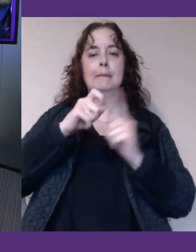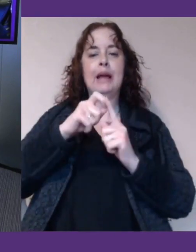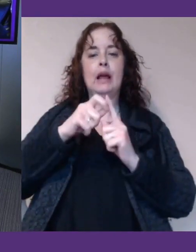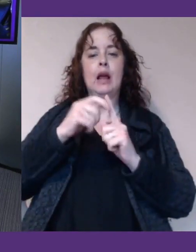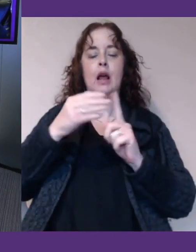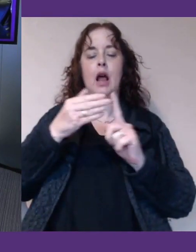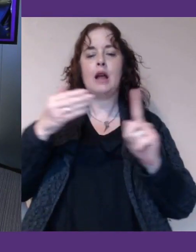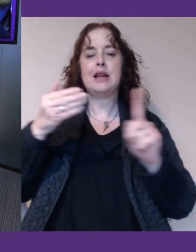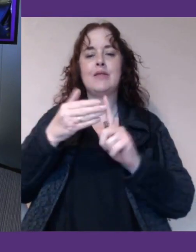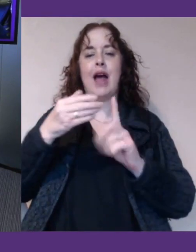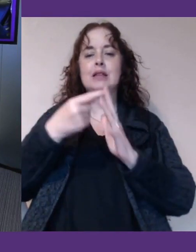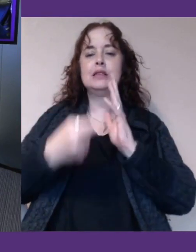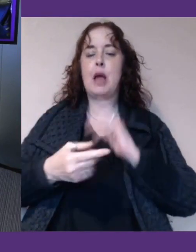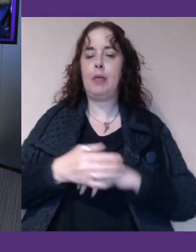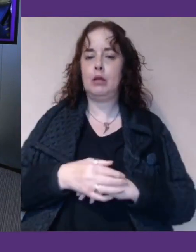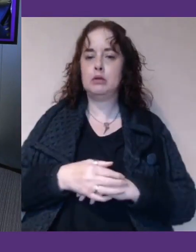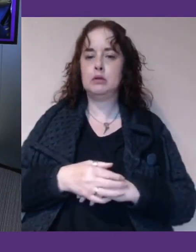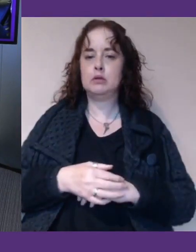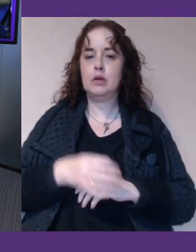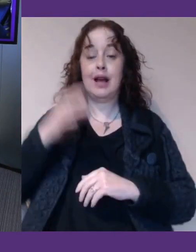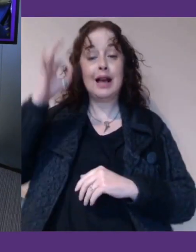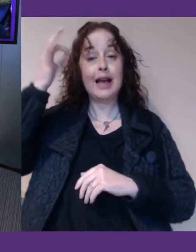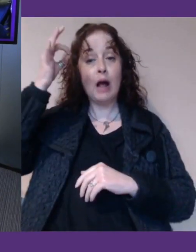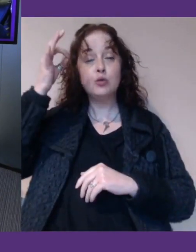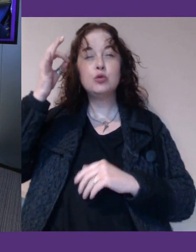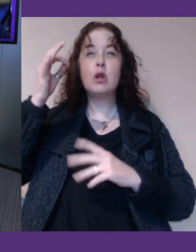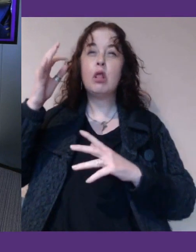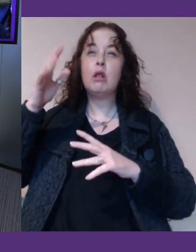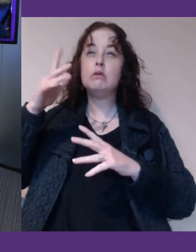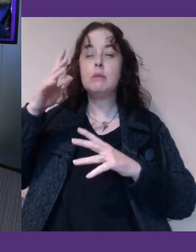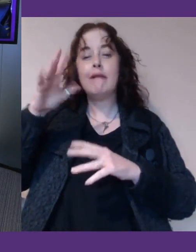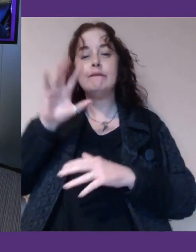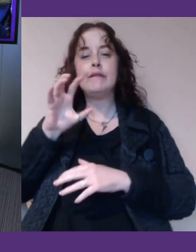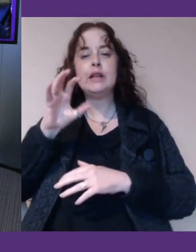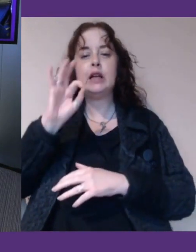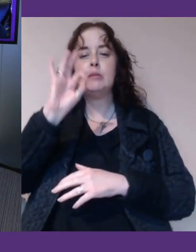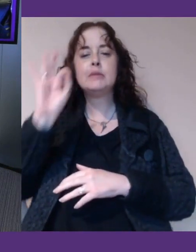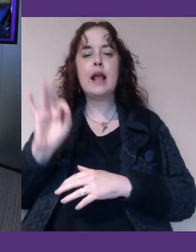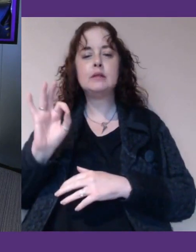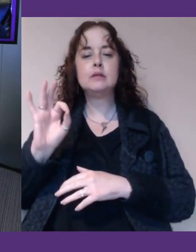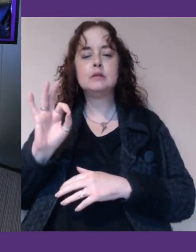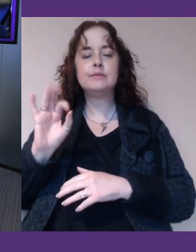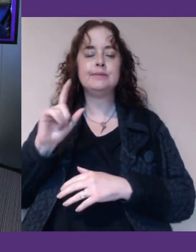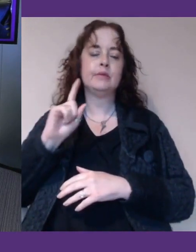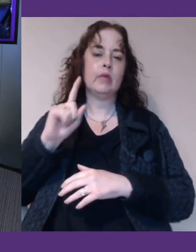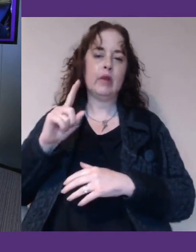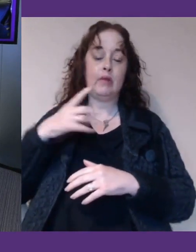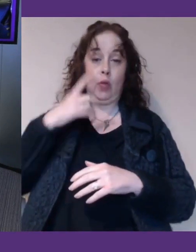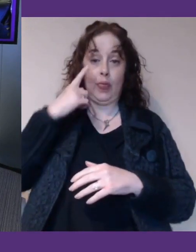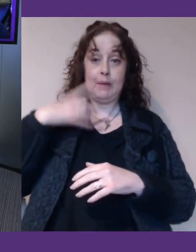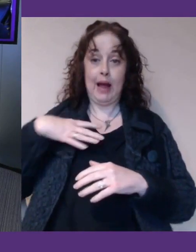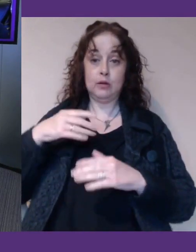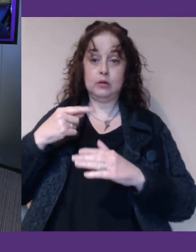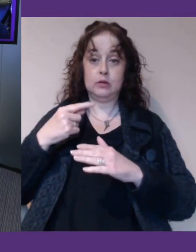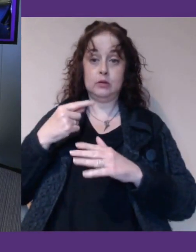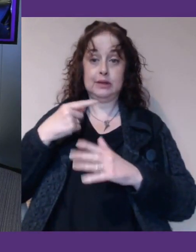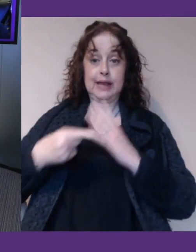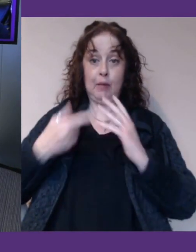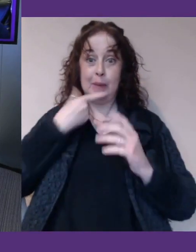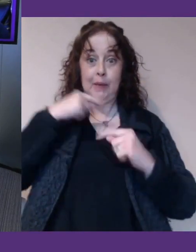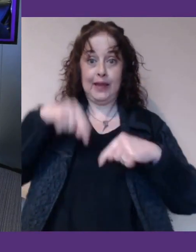you know, within councils, it's around 15%. And when you look at that, comparably to the number of disabled people in this country, there's a massive